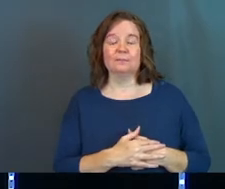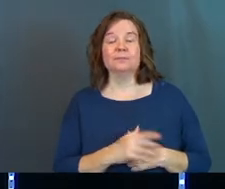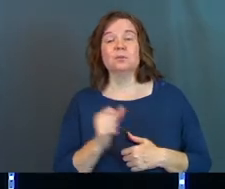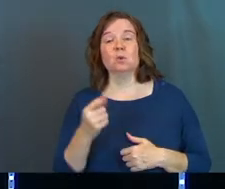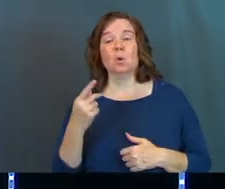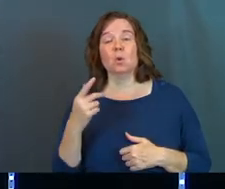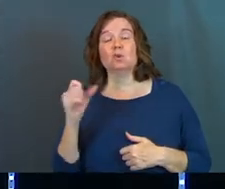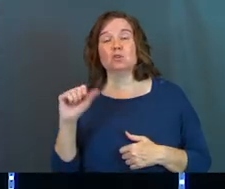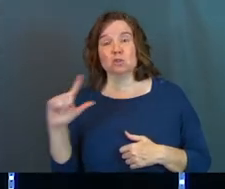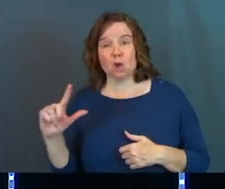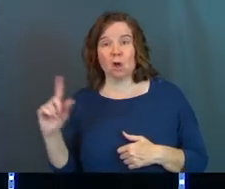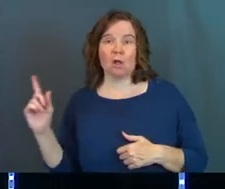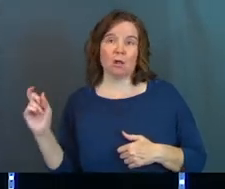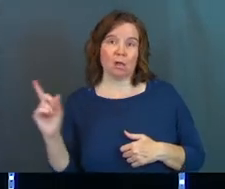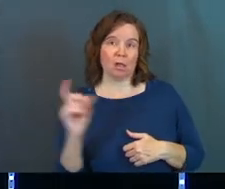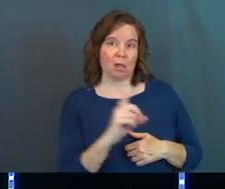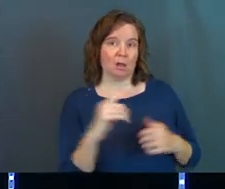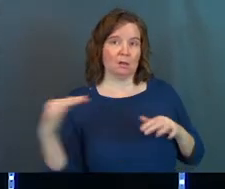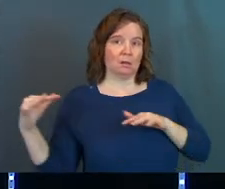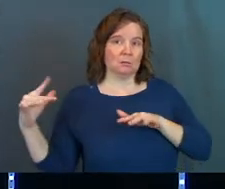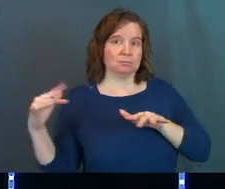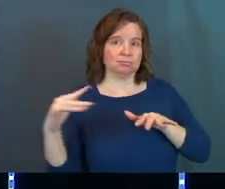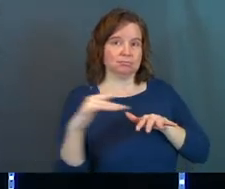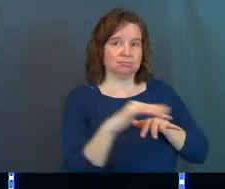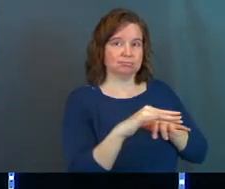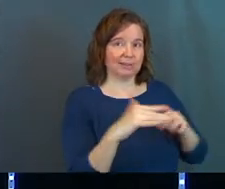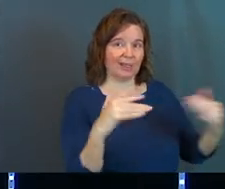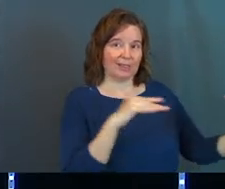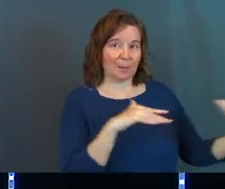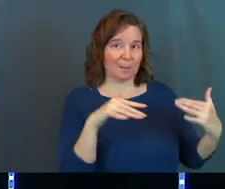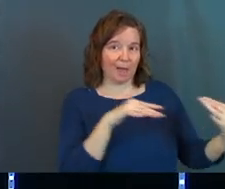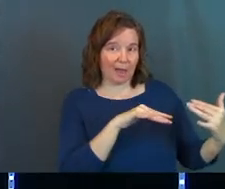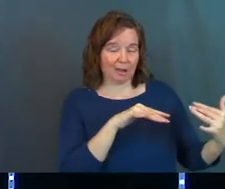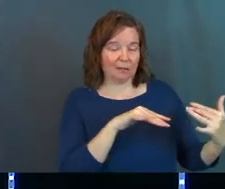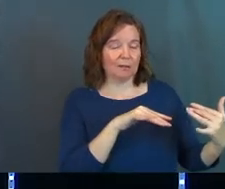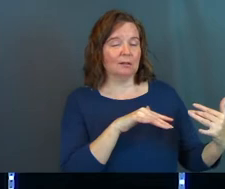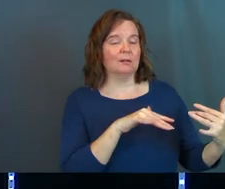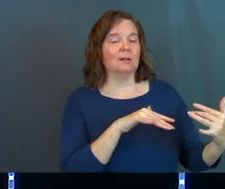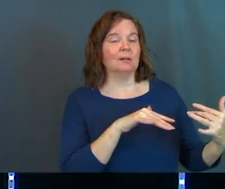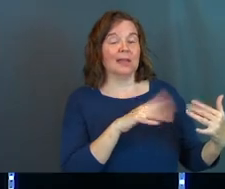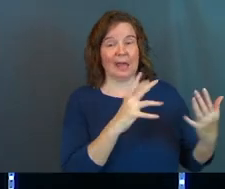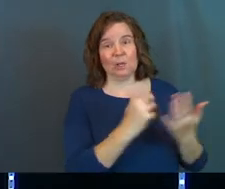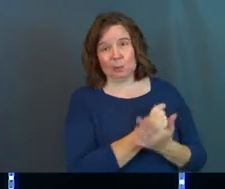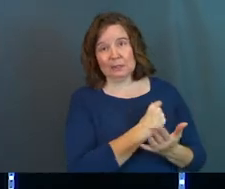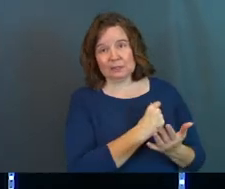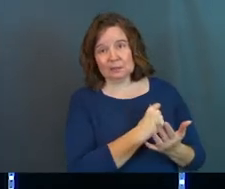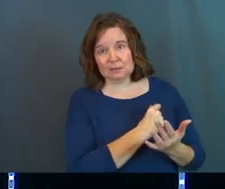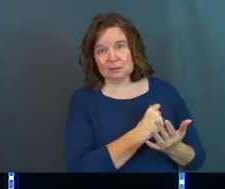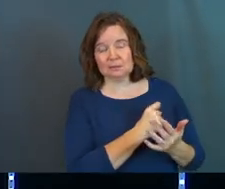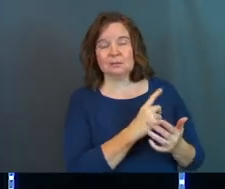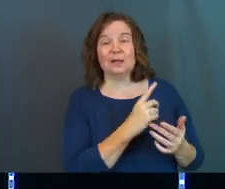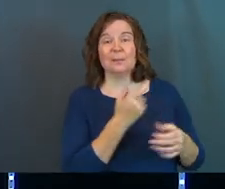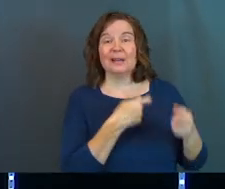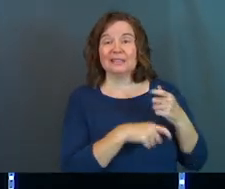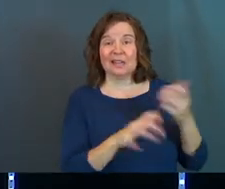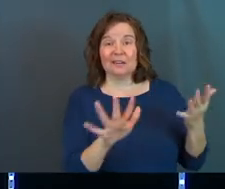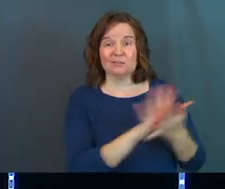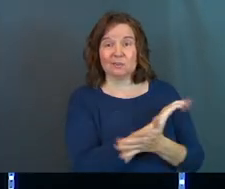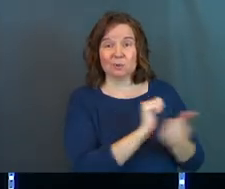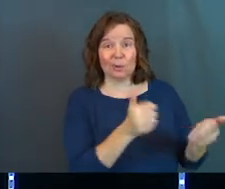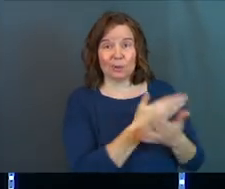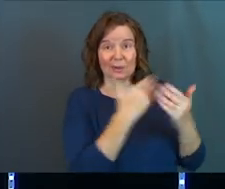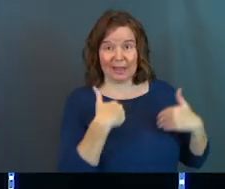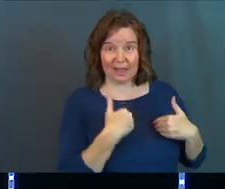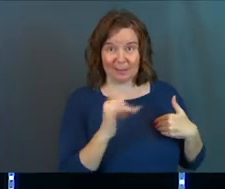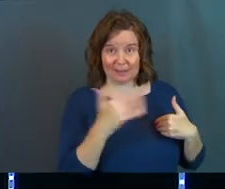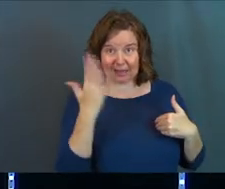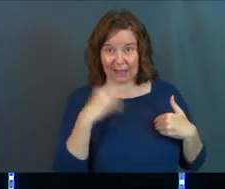And so Saul goes and does the battle and he fights and he wins. And instead of destroying the